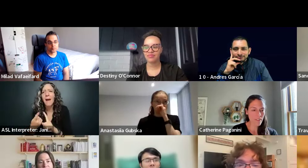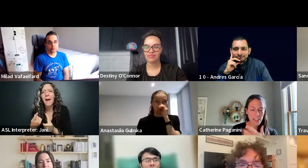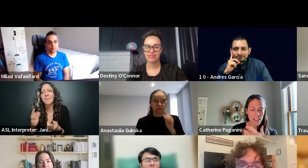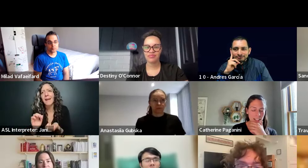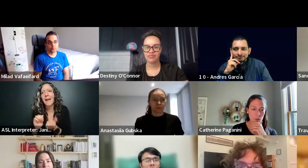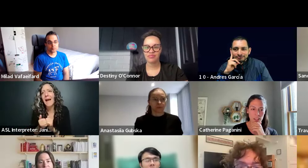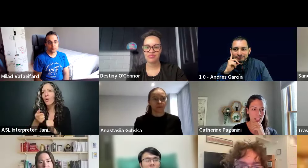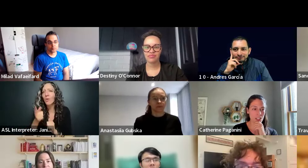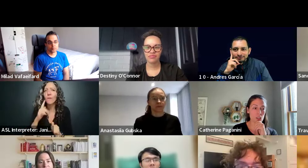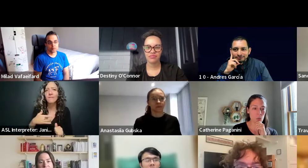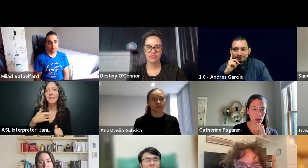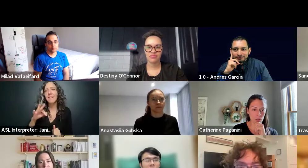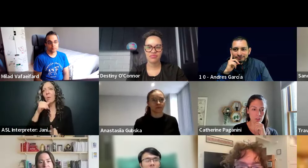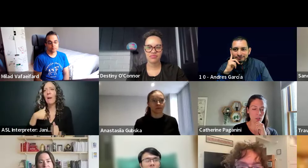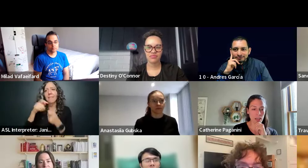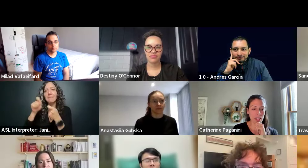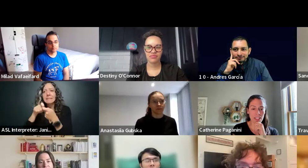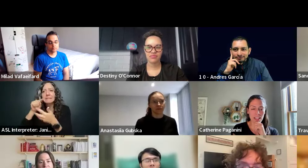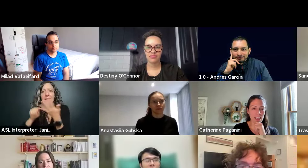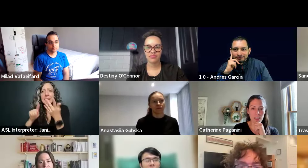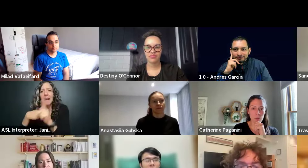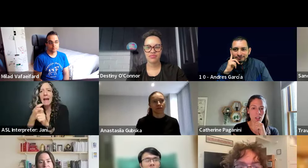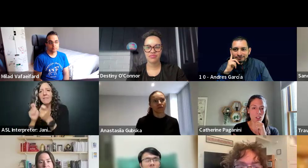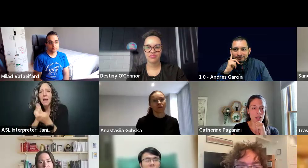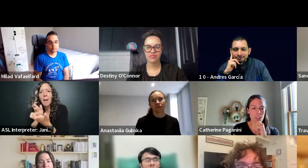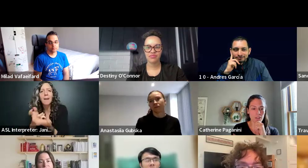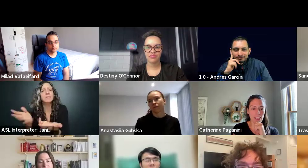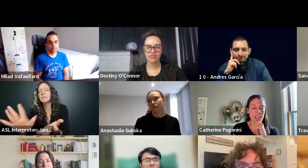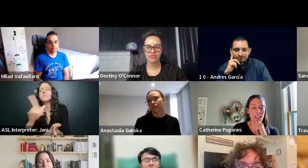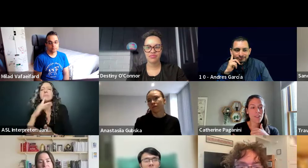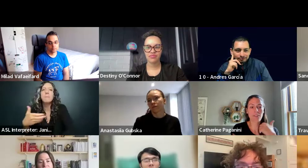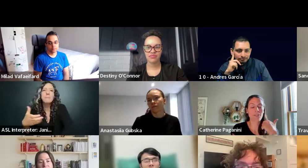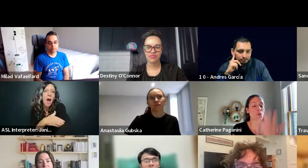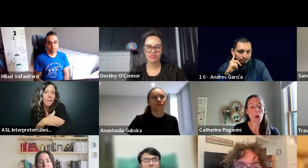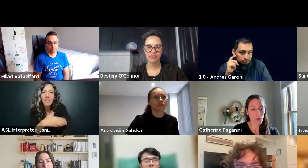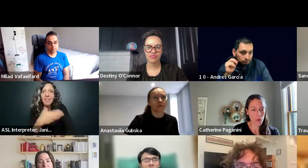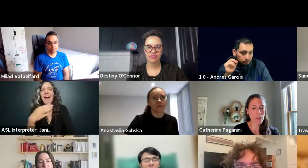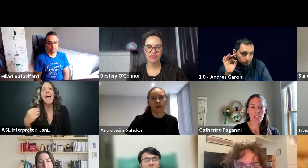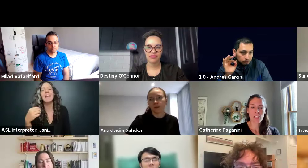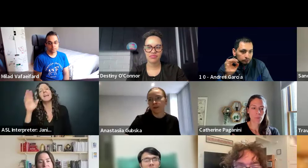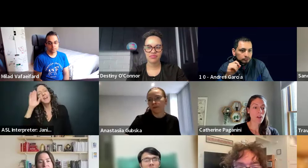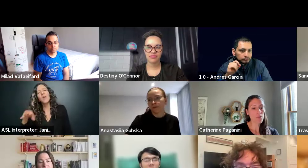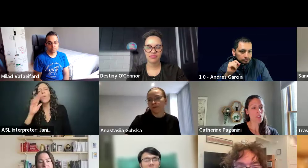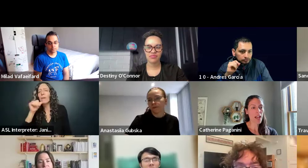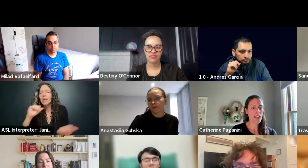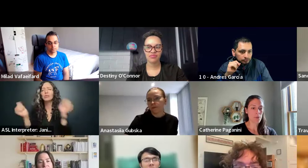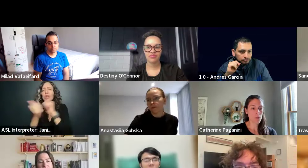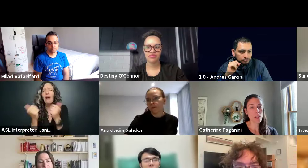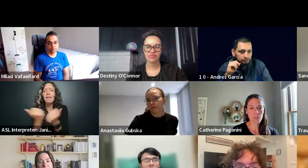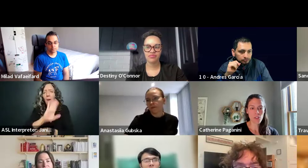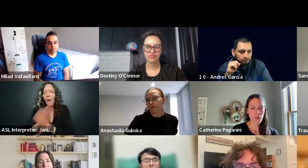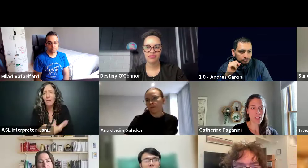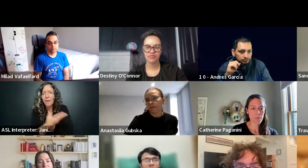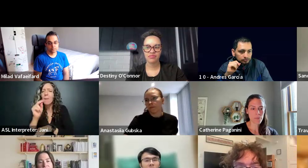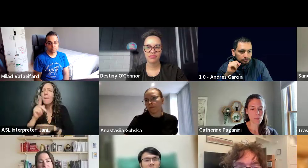you feel if you don't have like that whole thing, that's so powerful. Right. And it, again, it will not change anything tomorrow, but over time